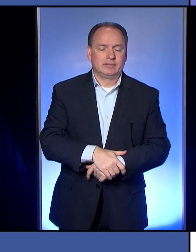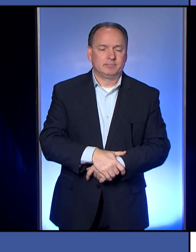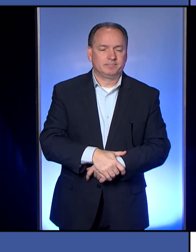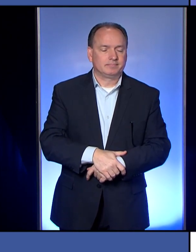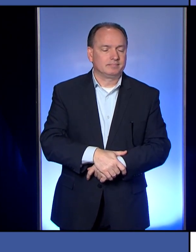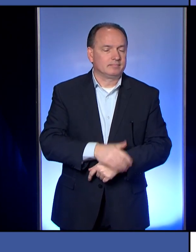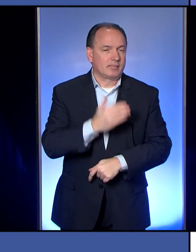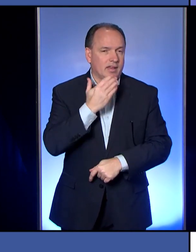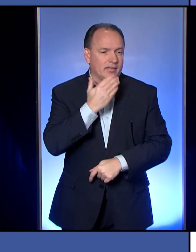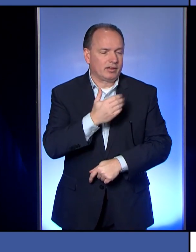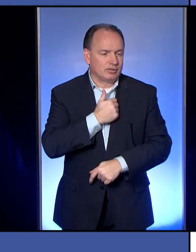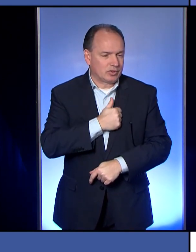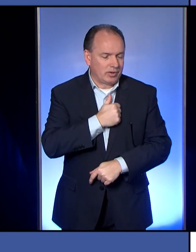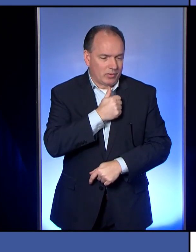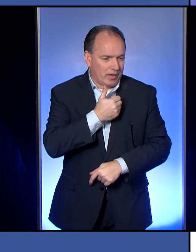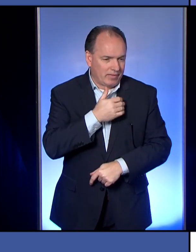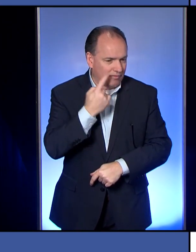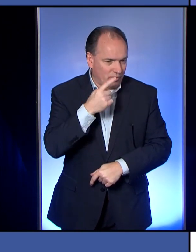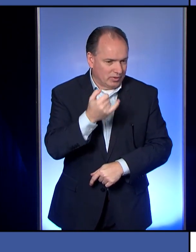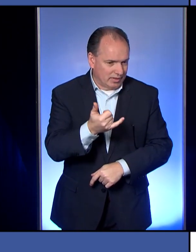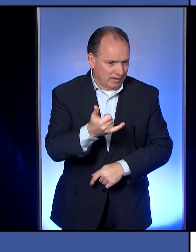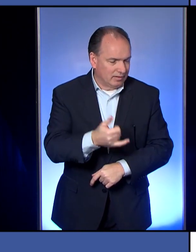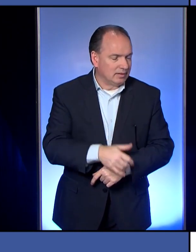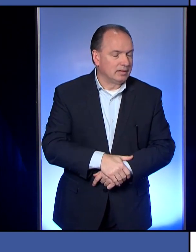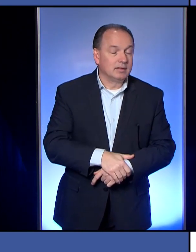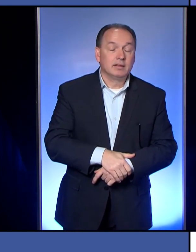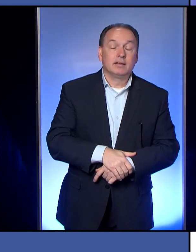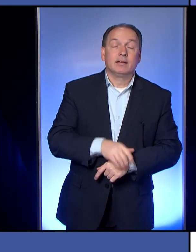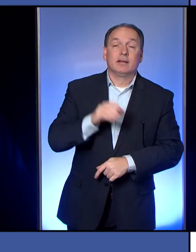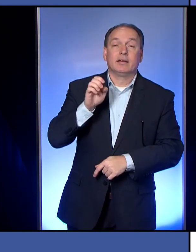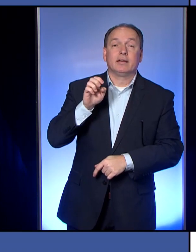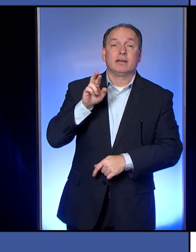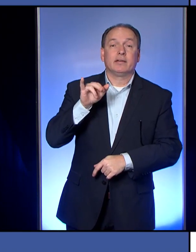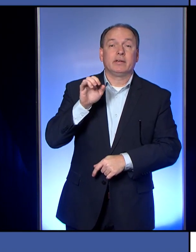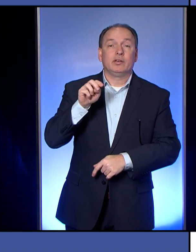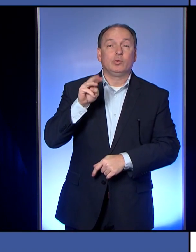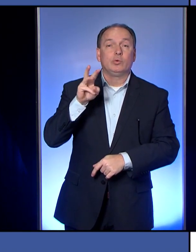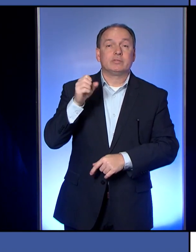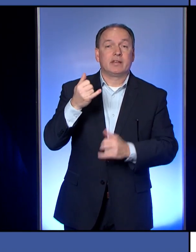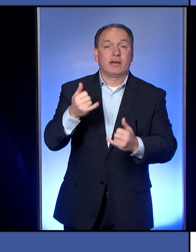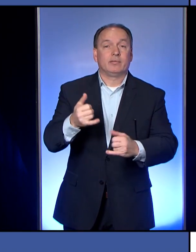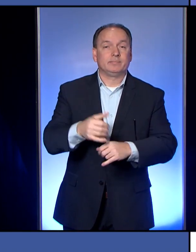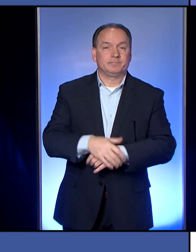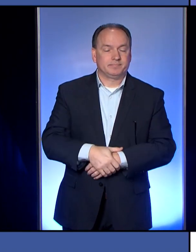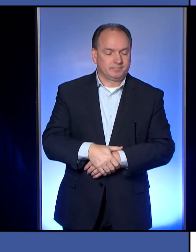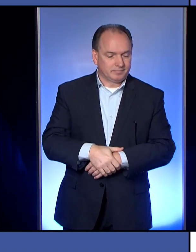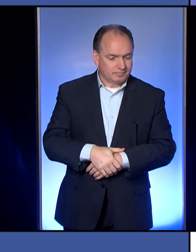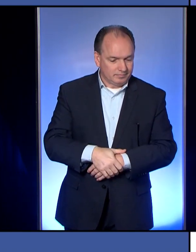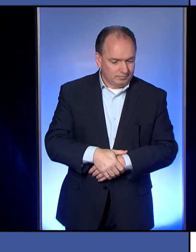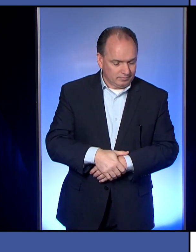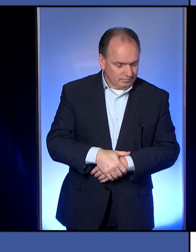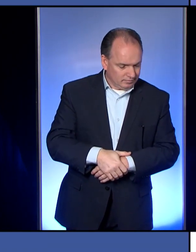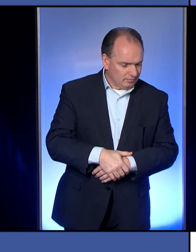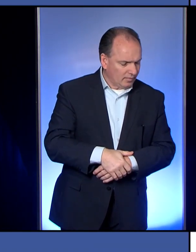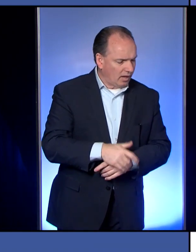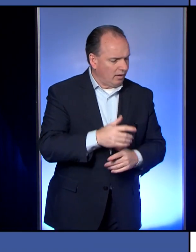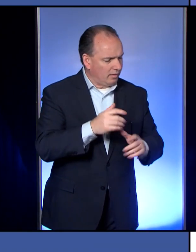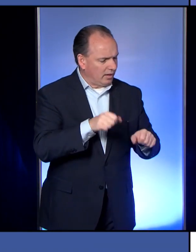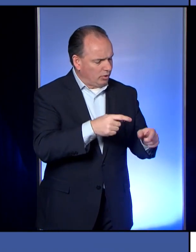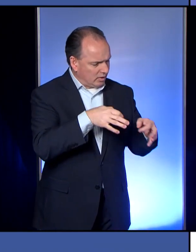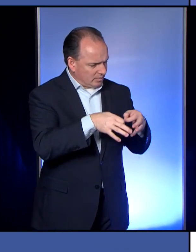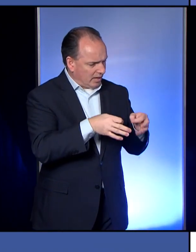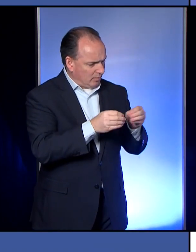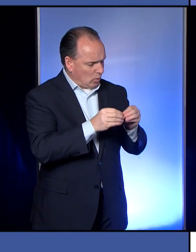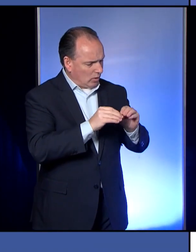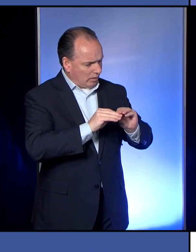Thank you. Sorry, don't have that for you today. Erie news now. Hi, hoping for a little clarification on this and forgive me